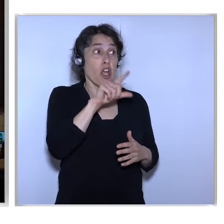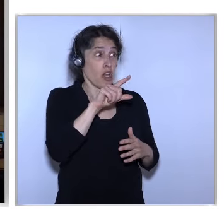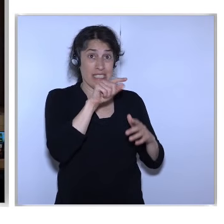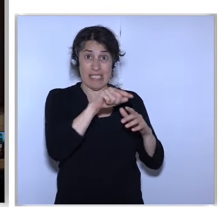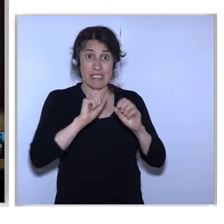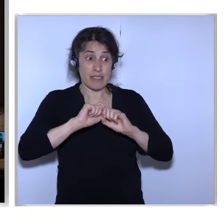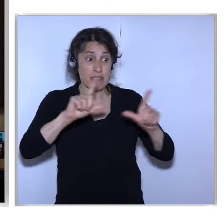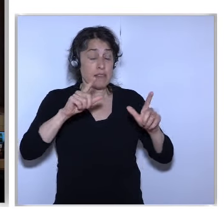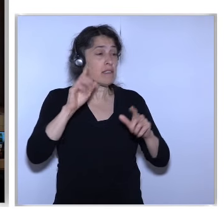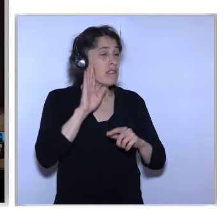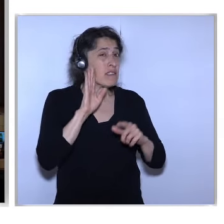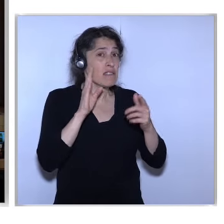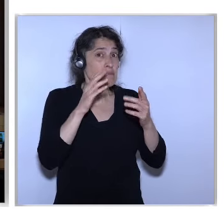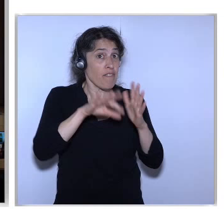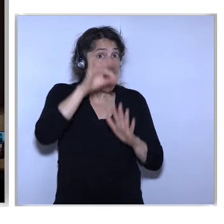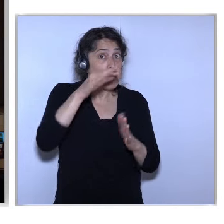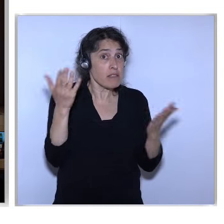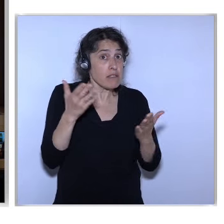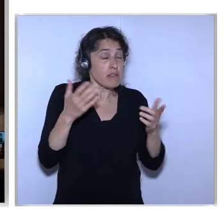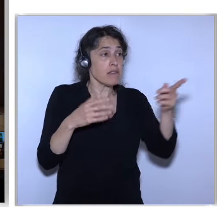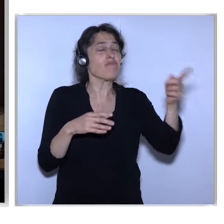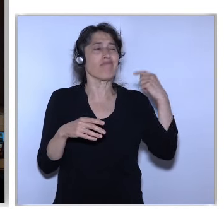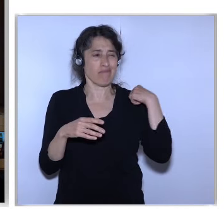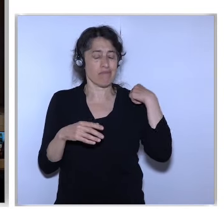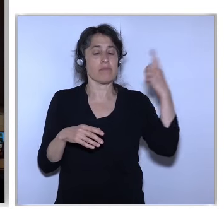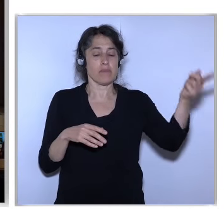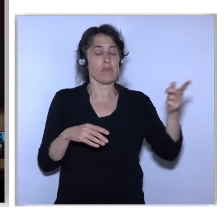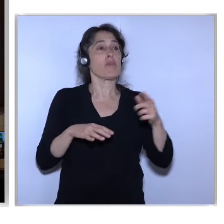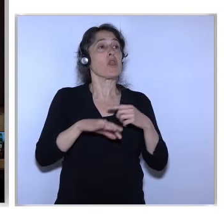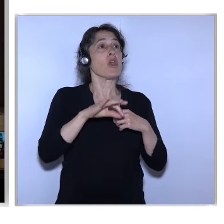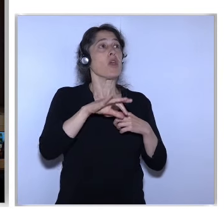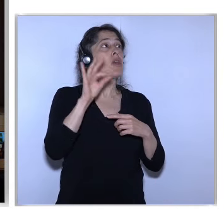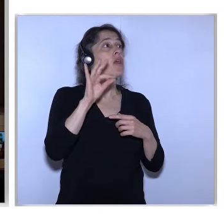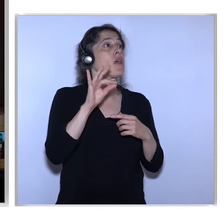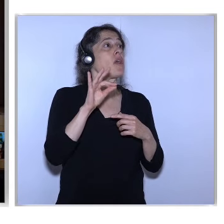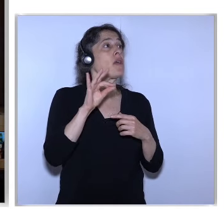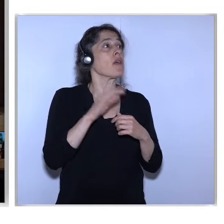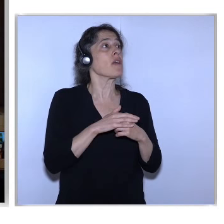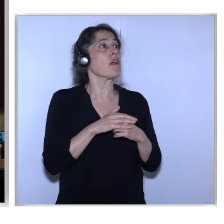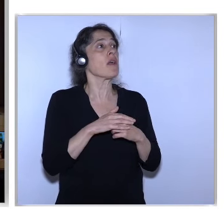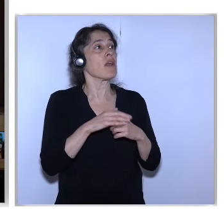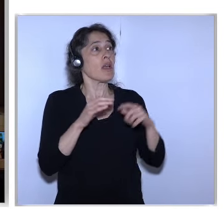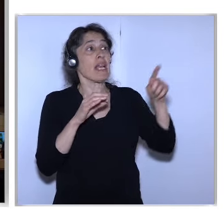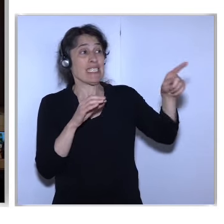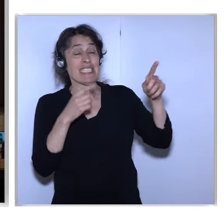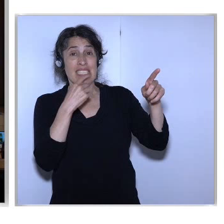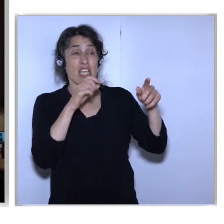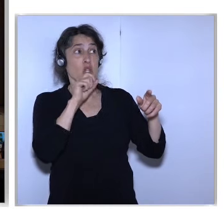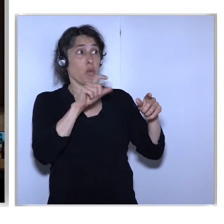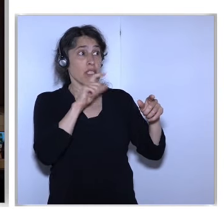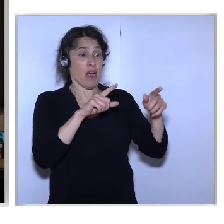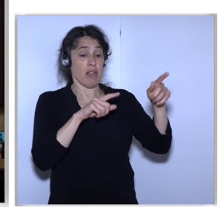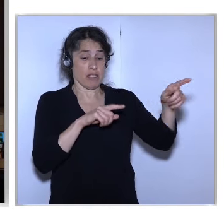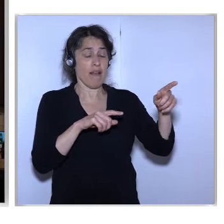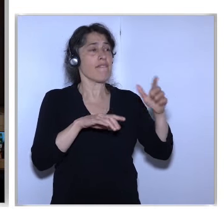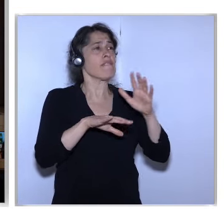Huge Activity During During The Last Speech On Twitter People Are Quoting Her Royal Highness And But There